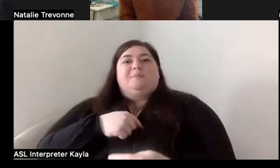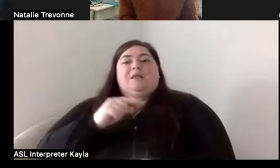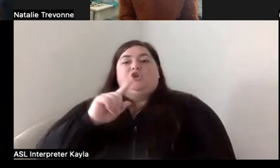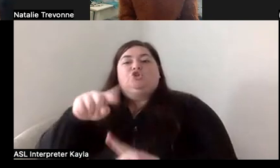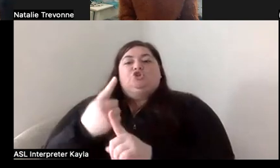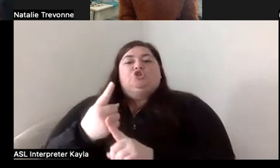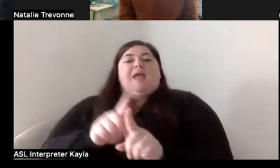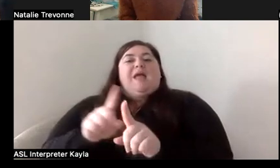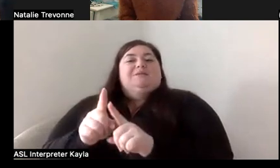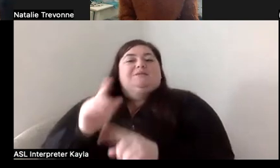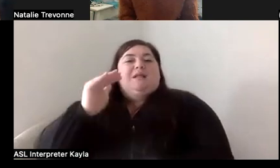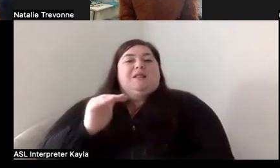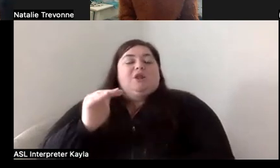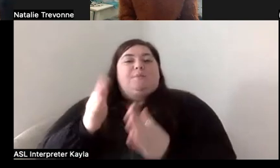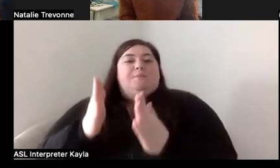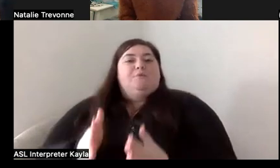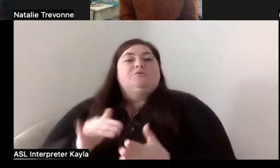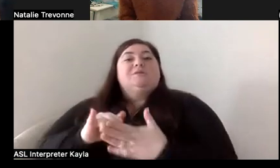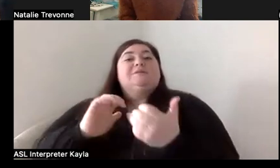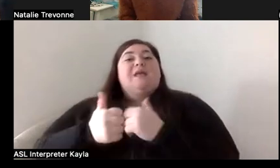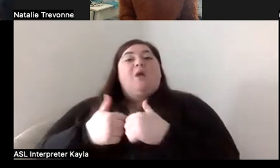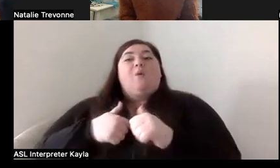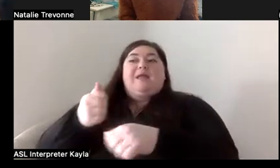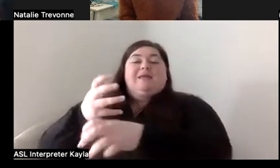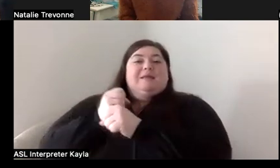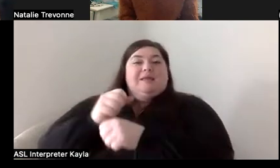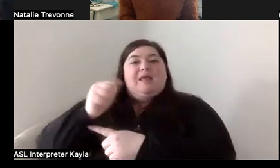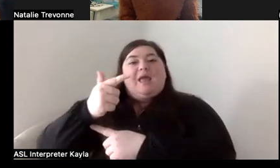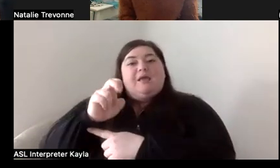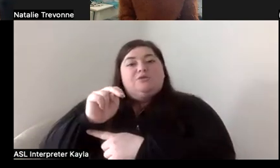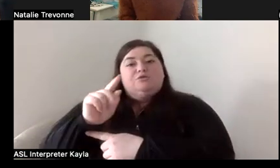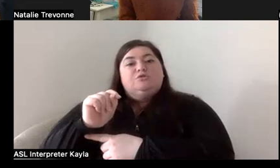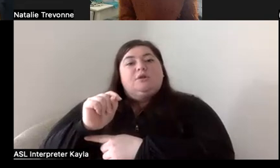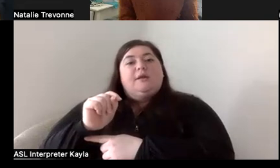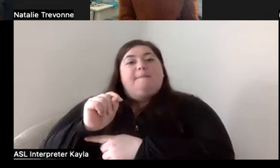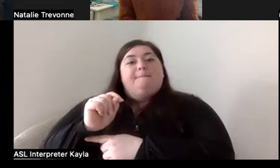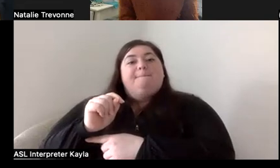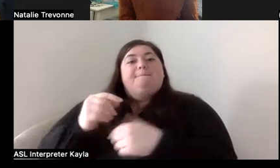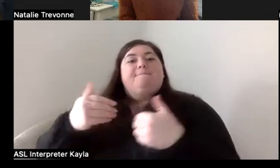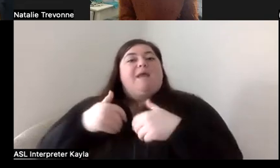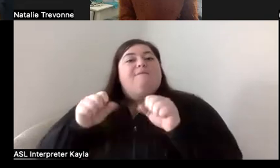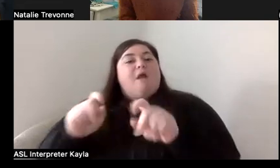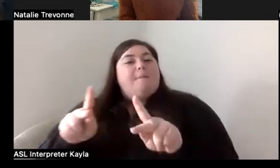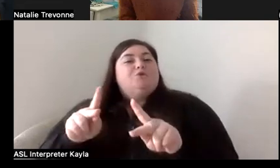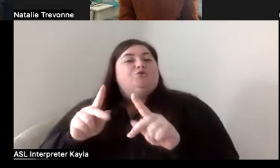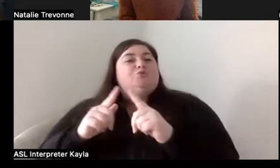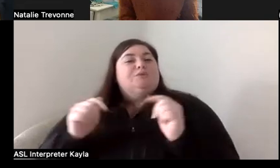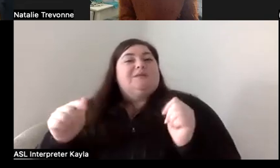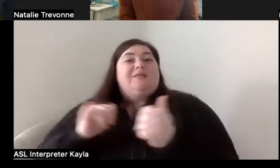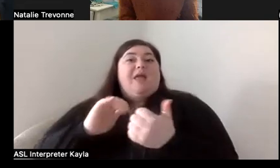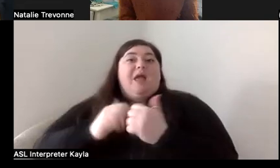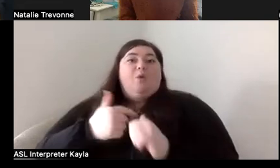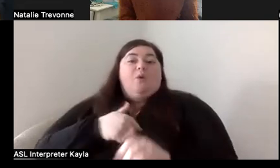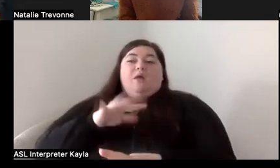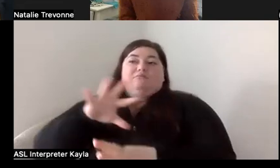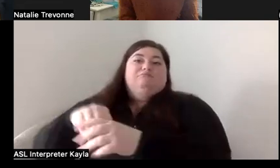so that's how I was able to get my agent. That's how I was able to get, you know, opportunities. That's how I got in the room. That's